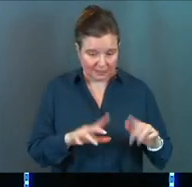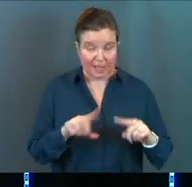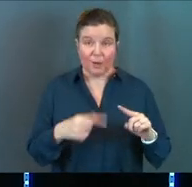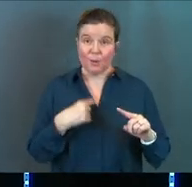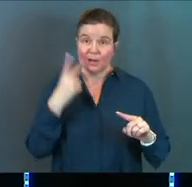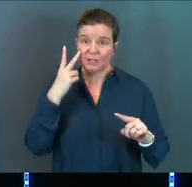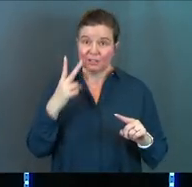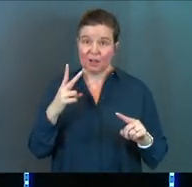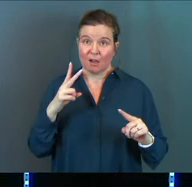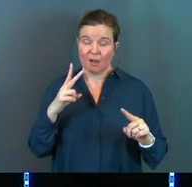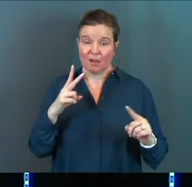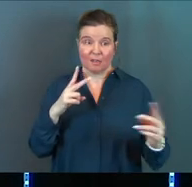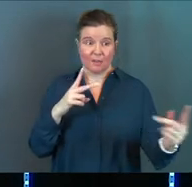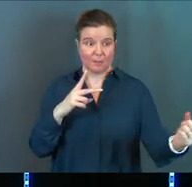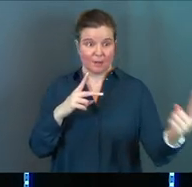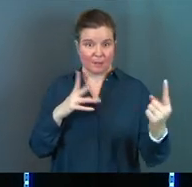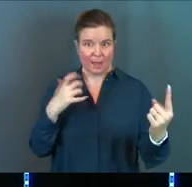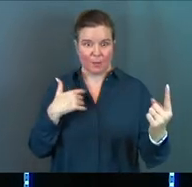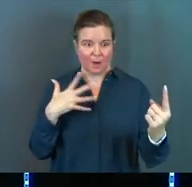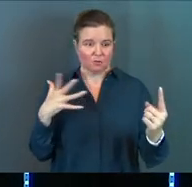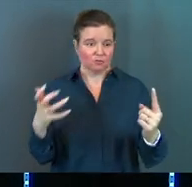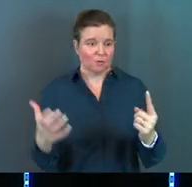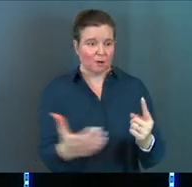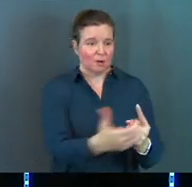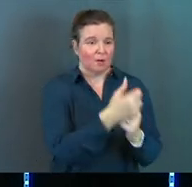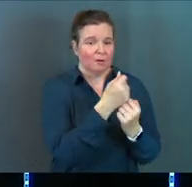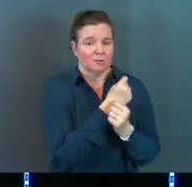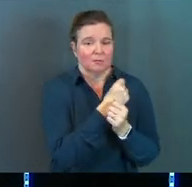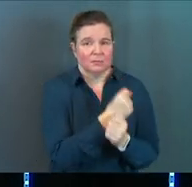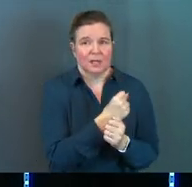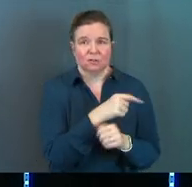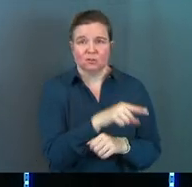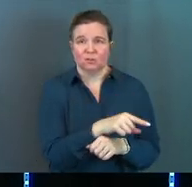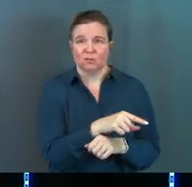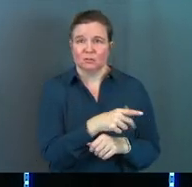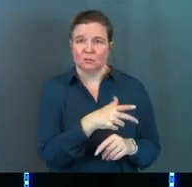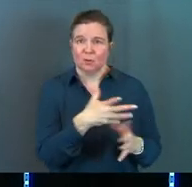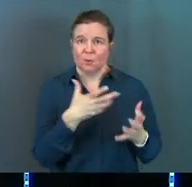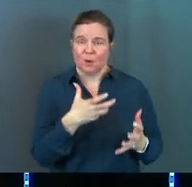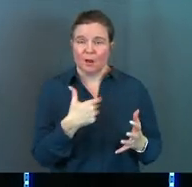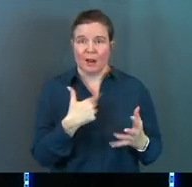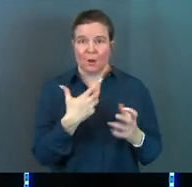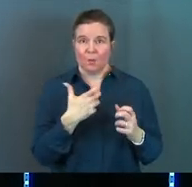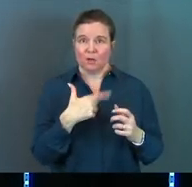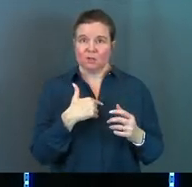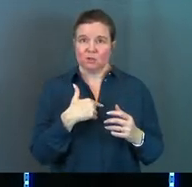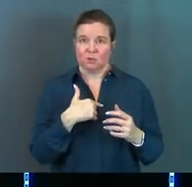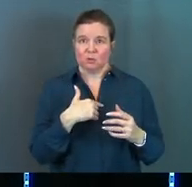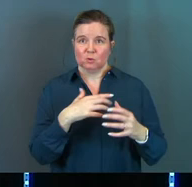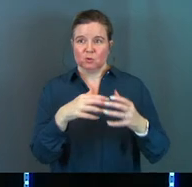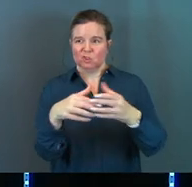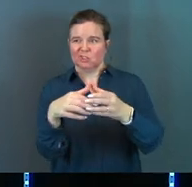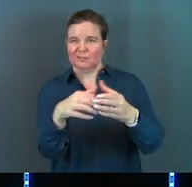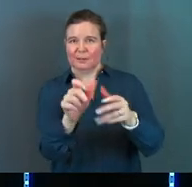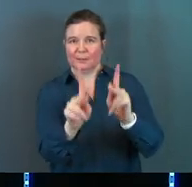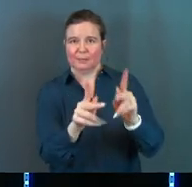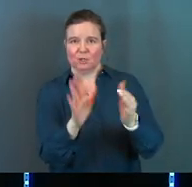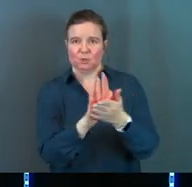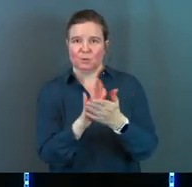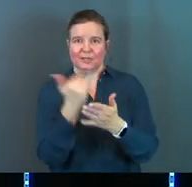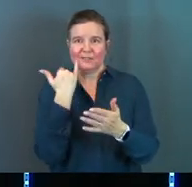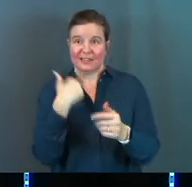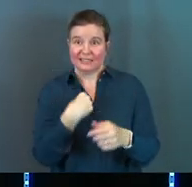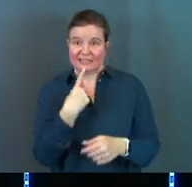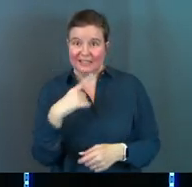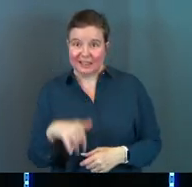And when I saw him coming, I wanted to run to her defense, and I wanted to protect her from it, and I wanted to choke some people in her school,